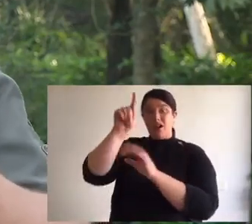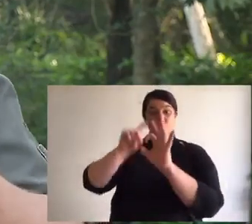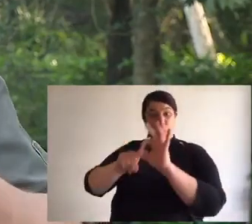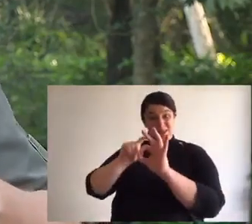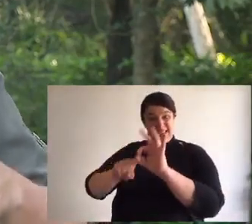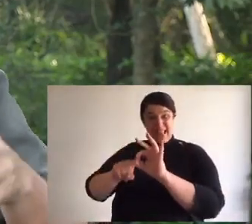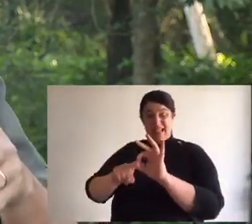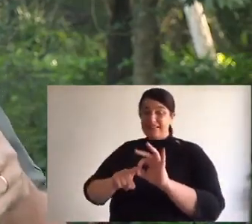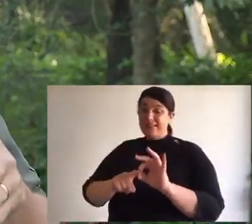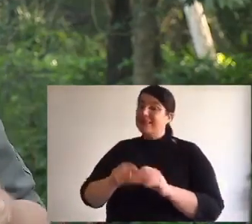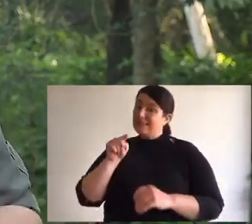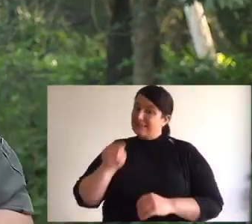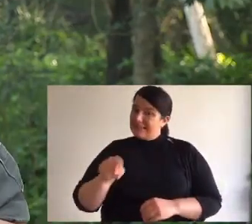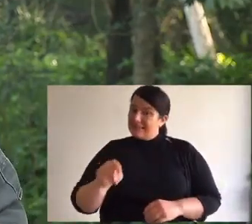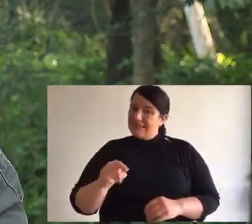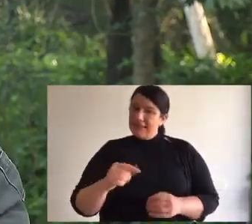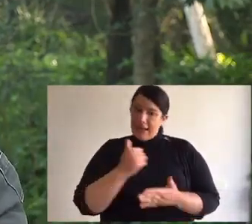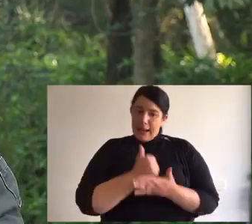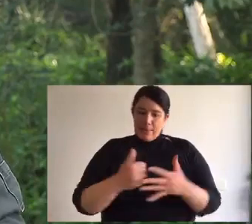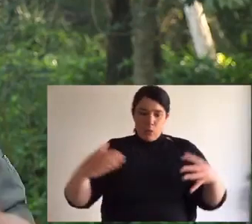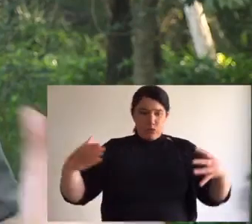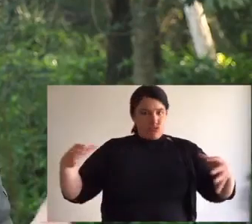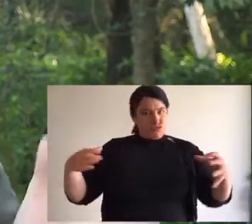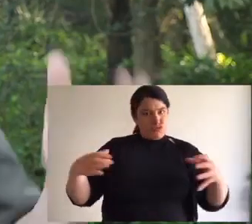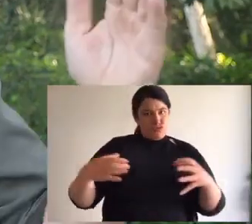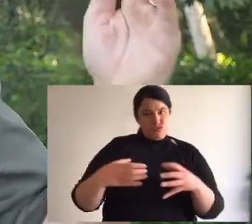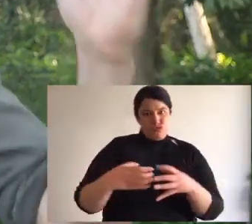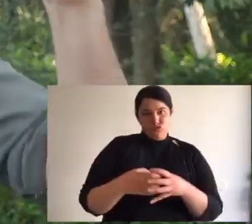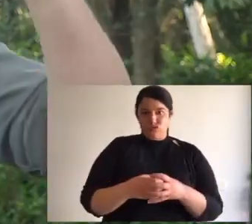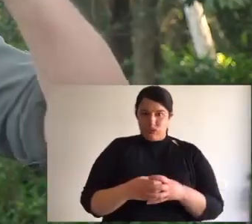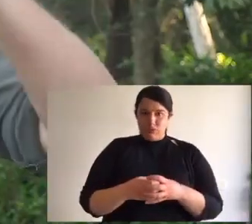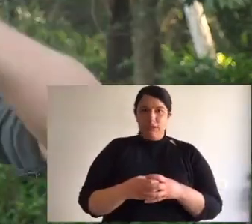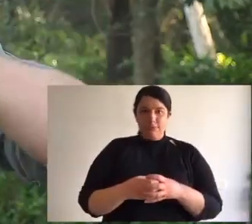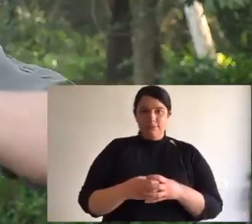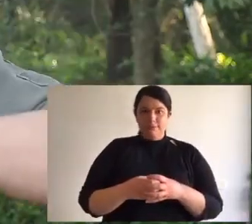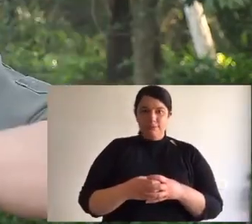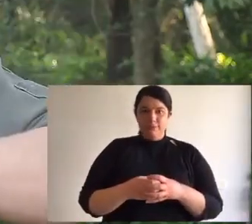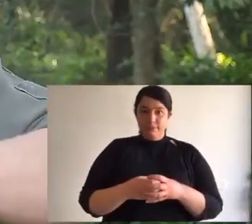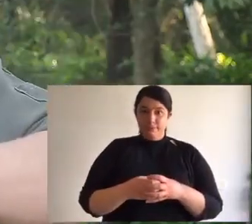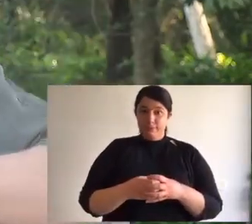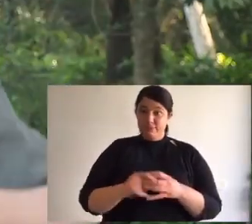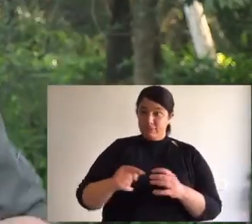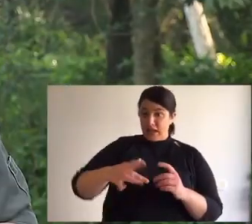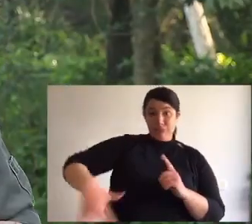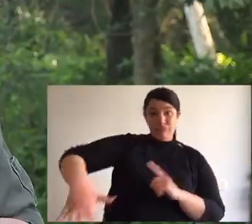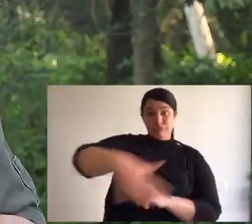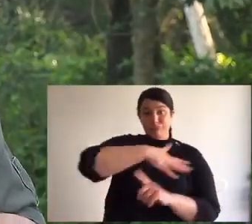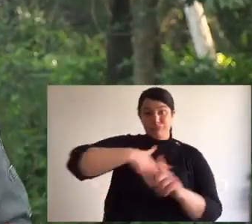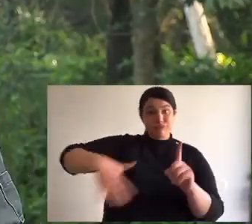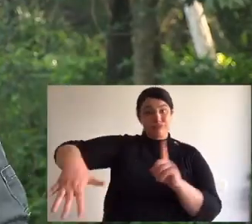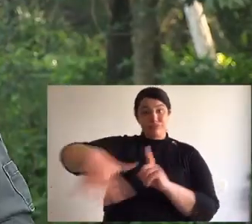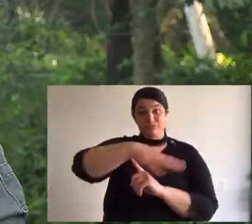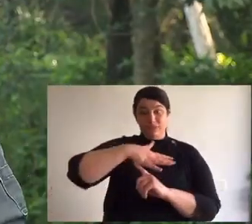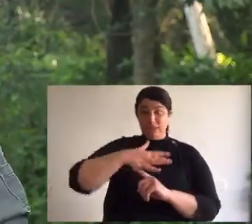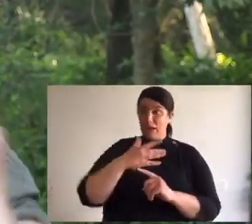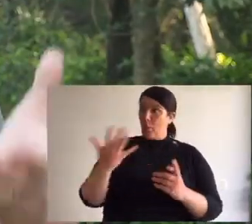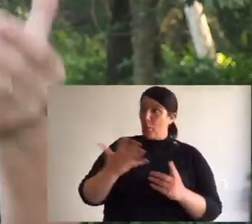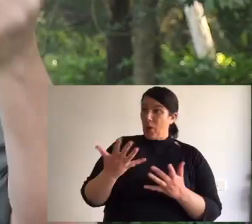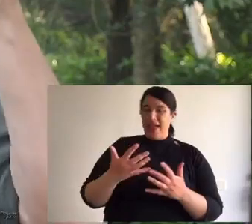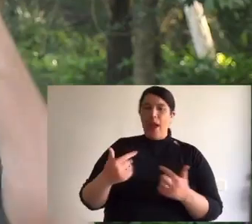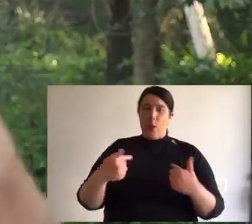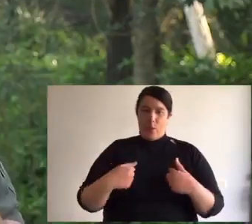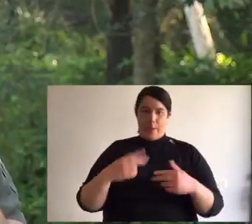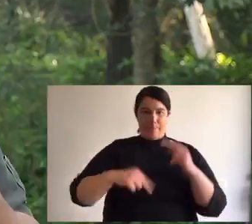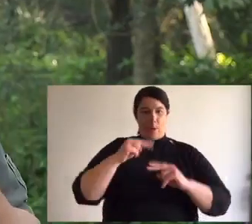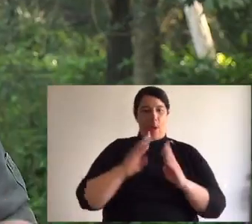Victoria, New South Wales and Queensland, spotted tail quolls are on a radical decline. Now much of their habitat is